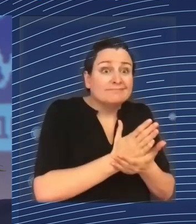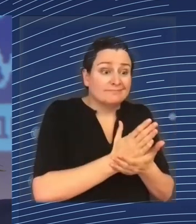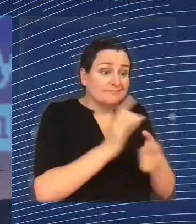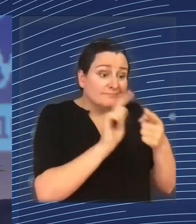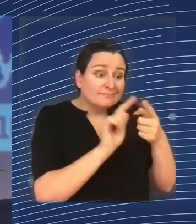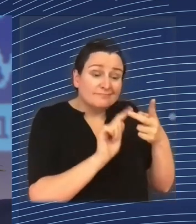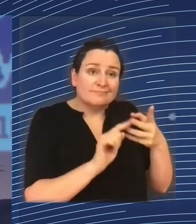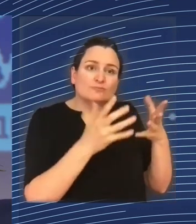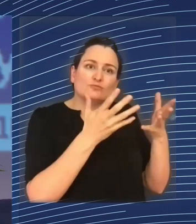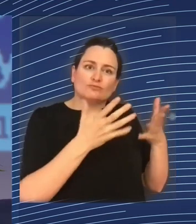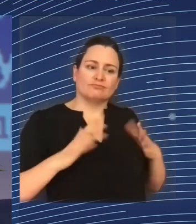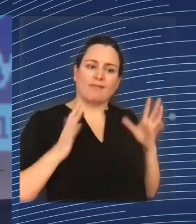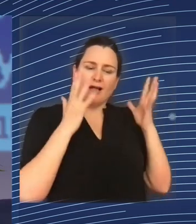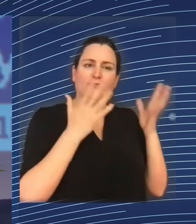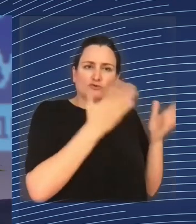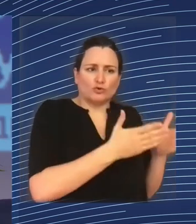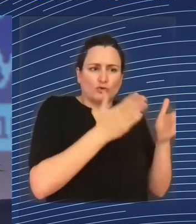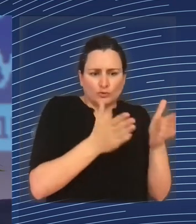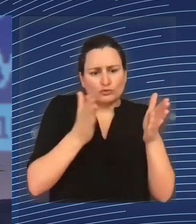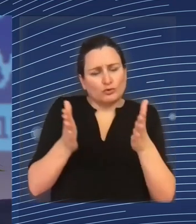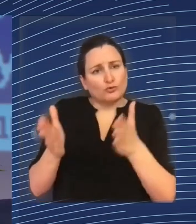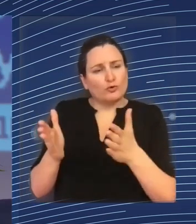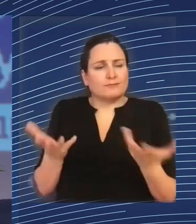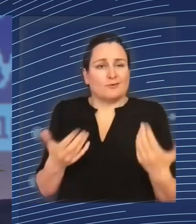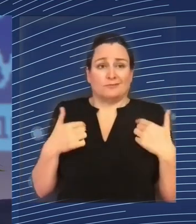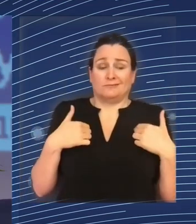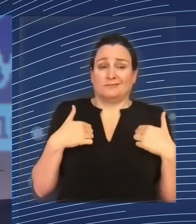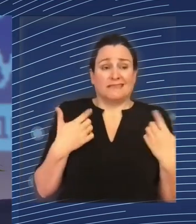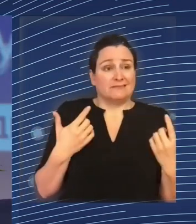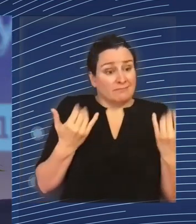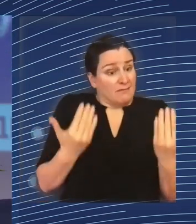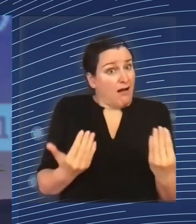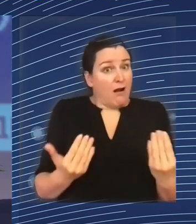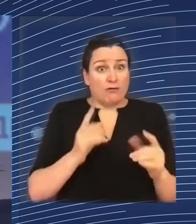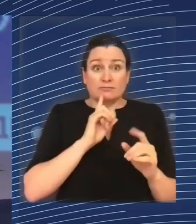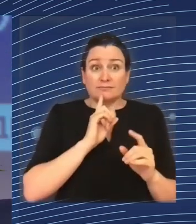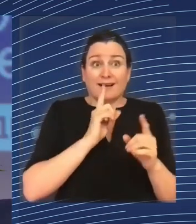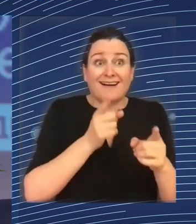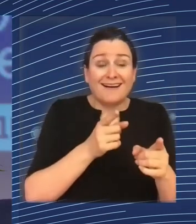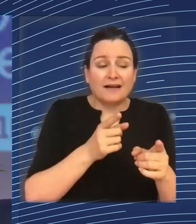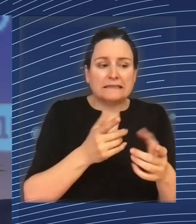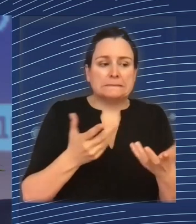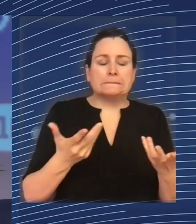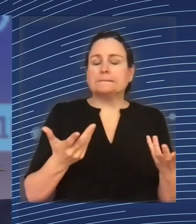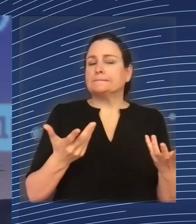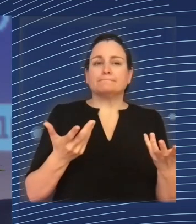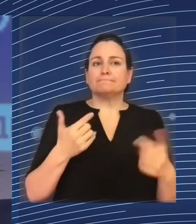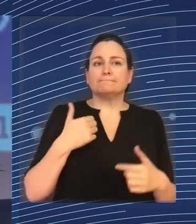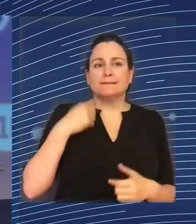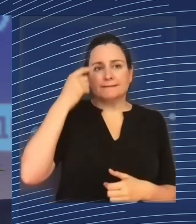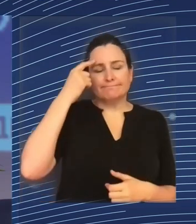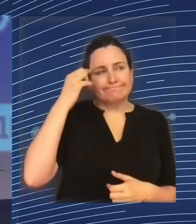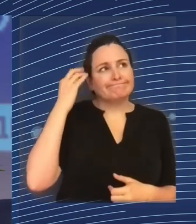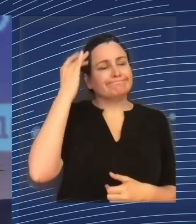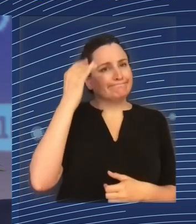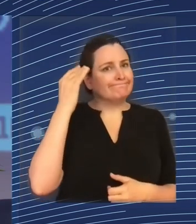Just we have to think of it and we have to maybe find the ways